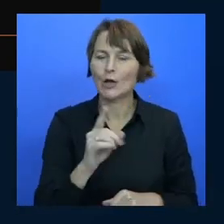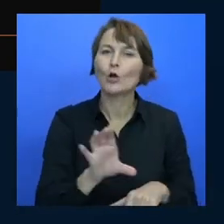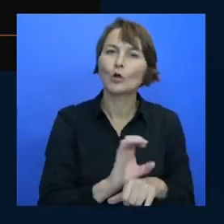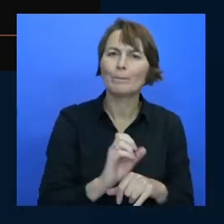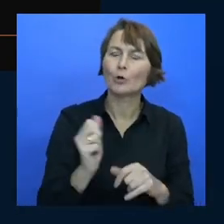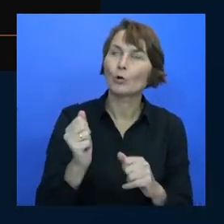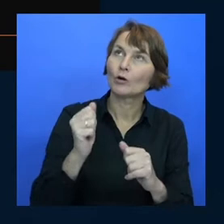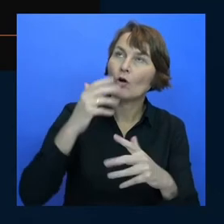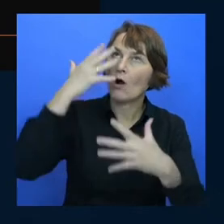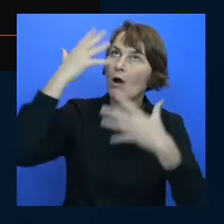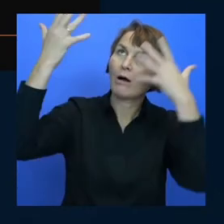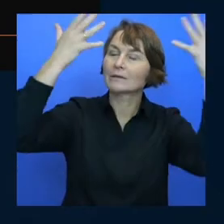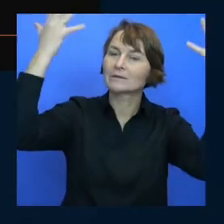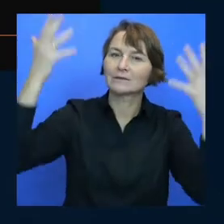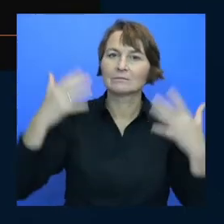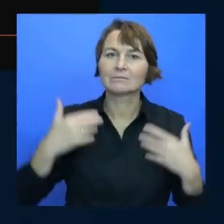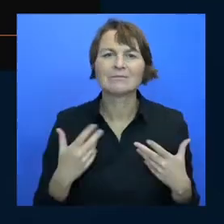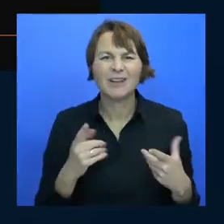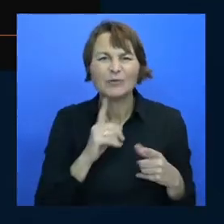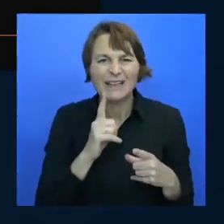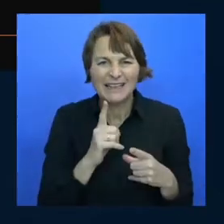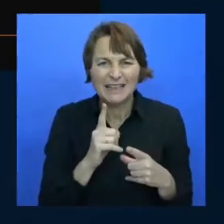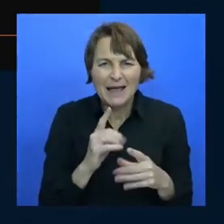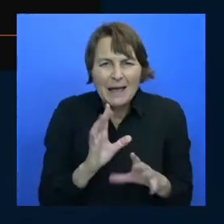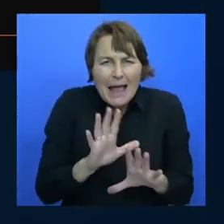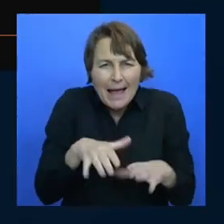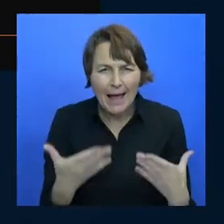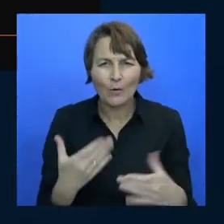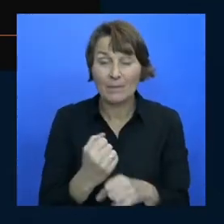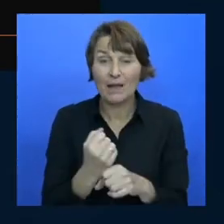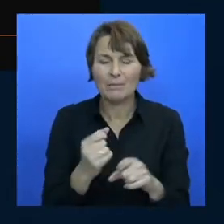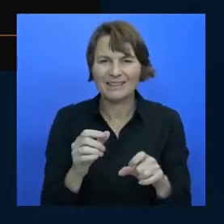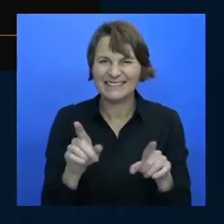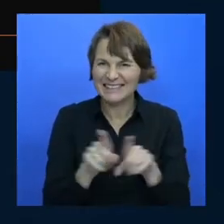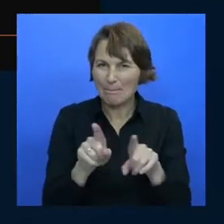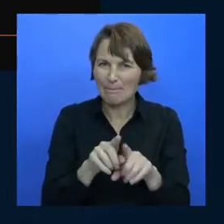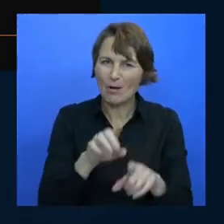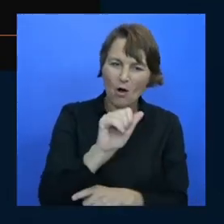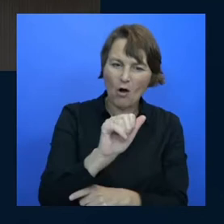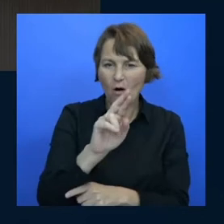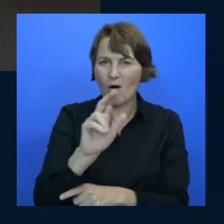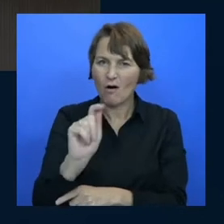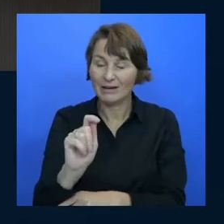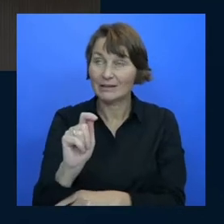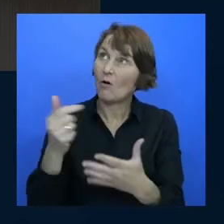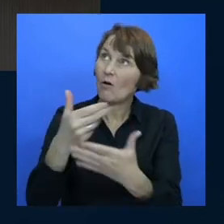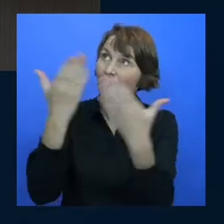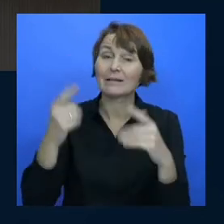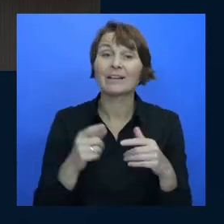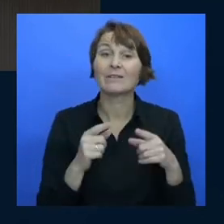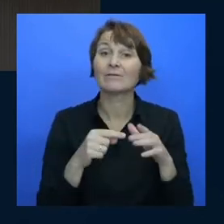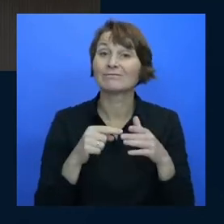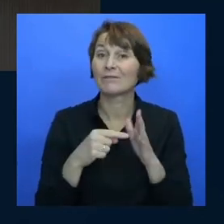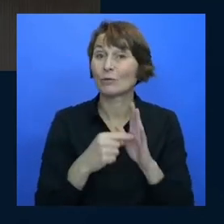creation of art but I'm interested in is it an art like is debugging an art hmm well